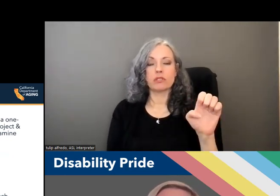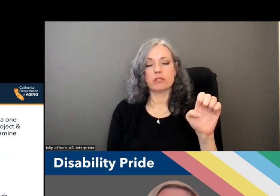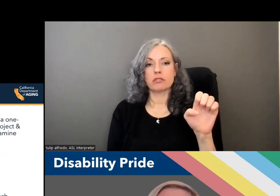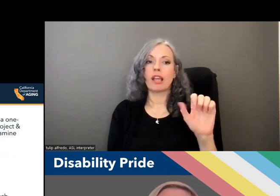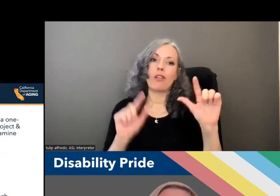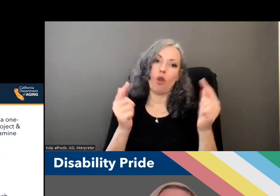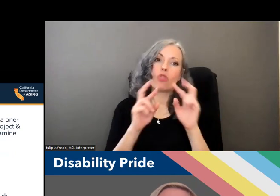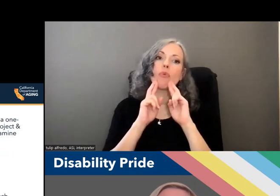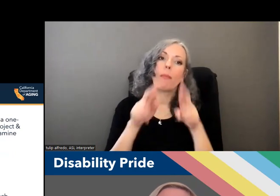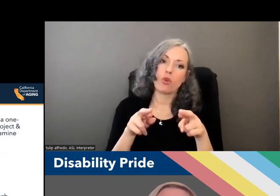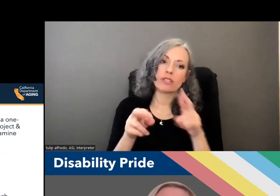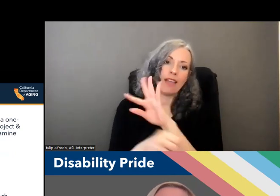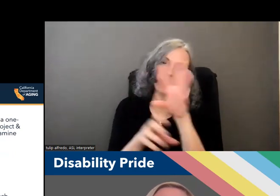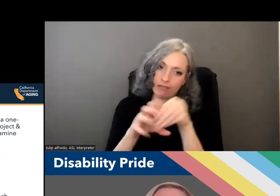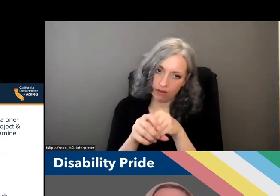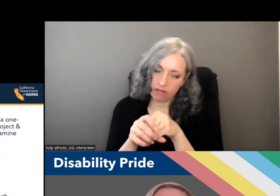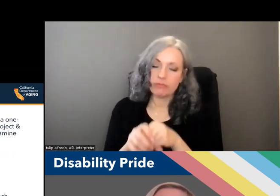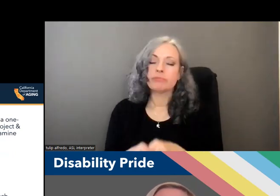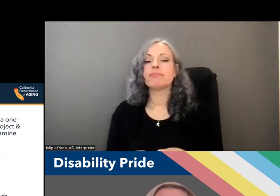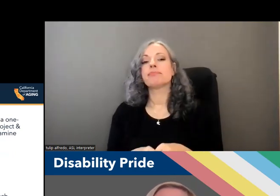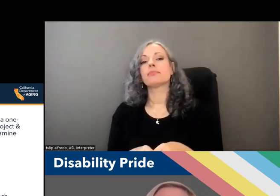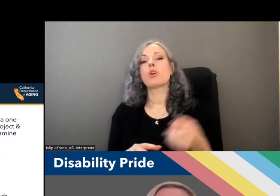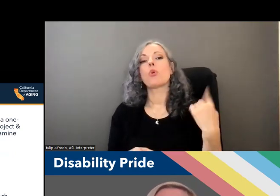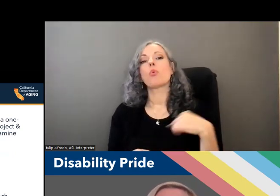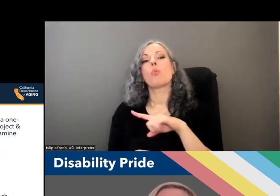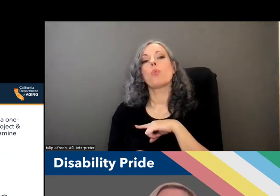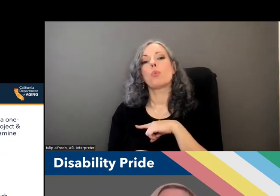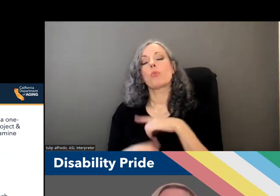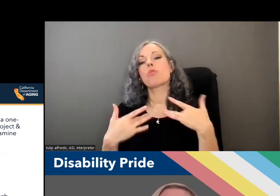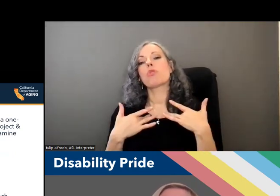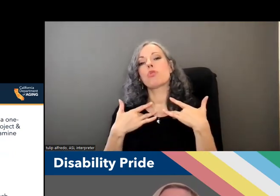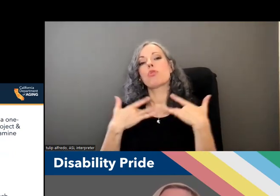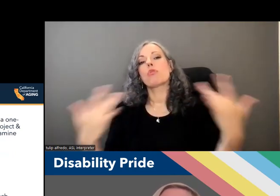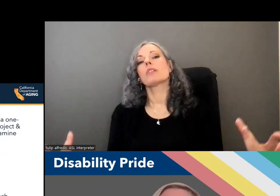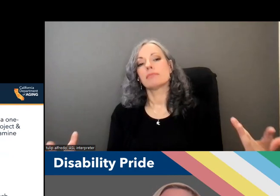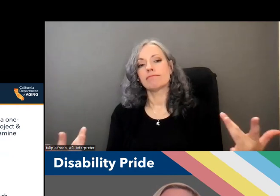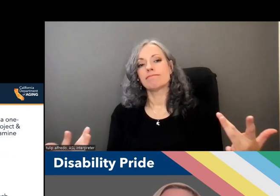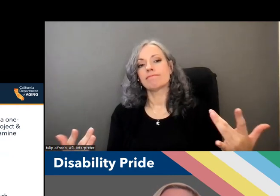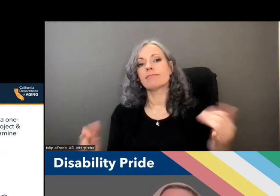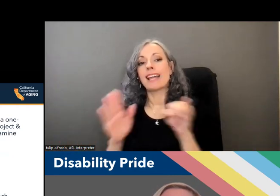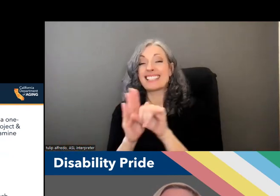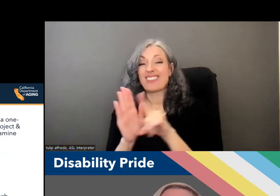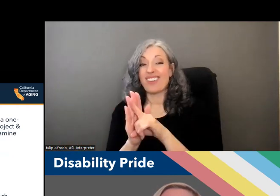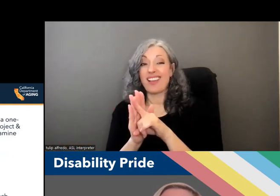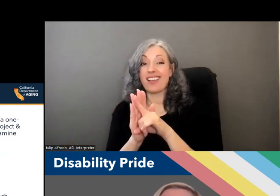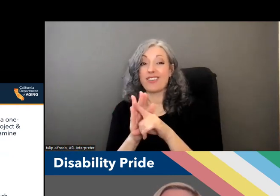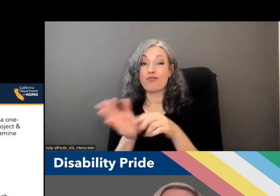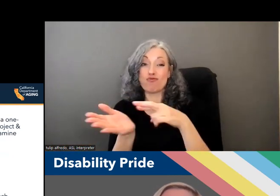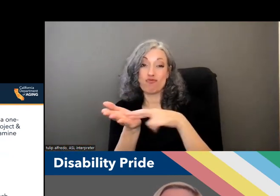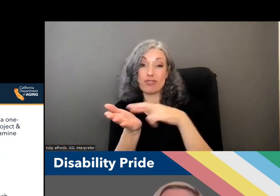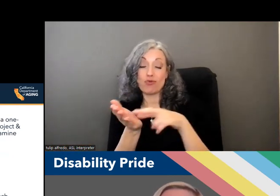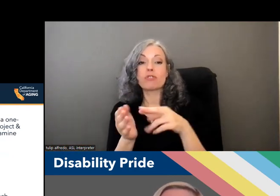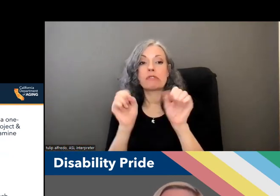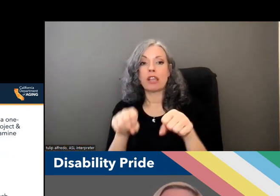and the governor's master plan for aging we were thrilled that we identified resources that allowed us to work with